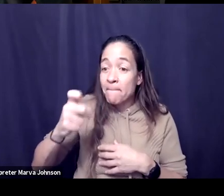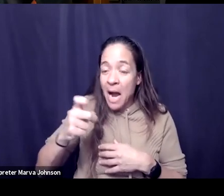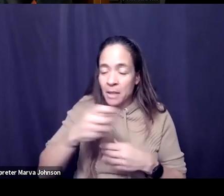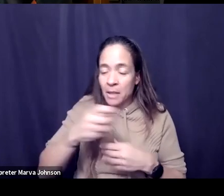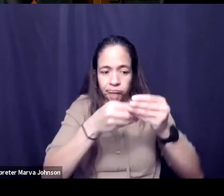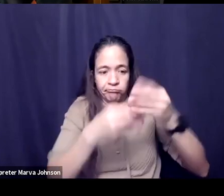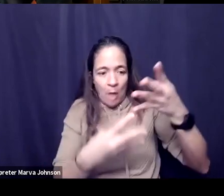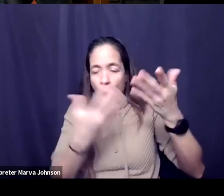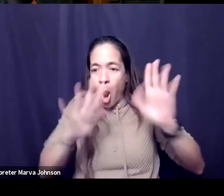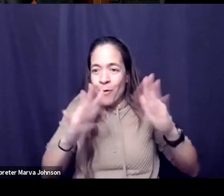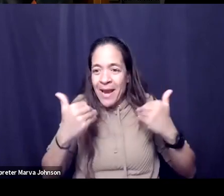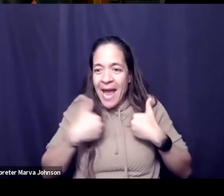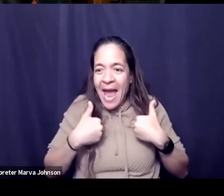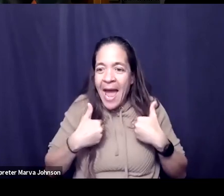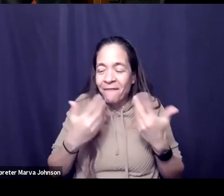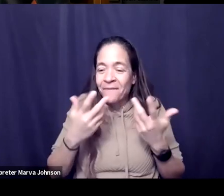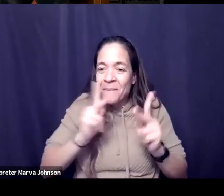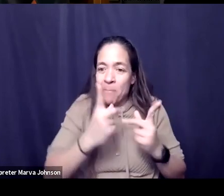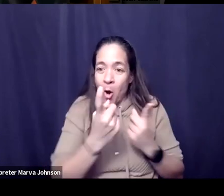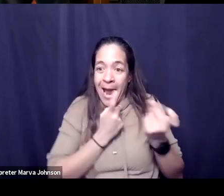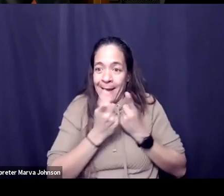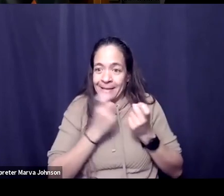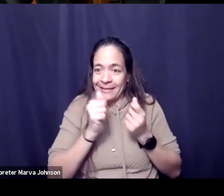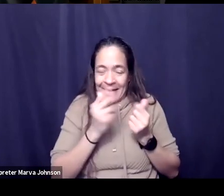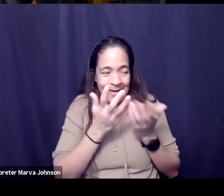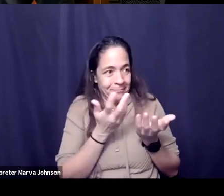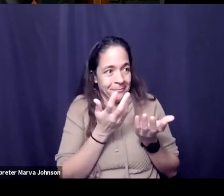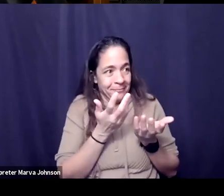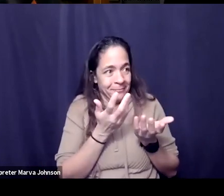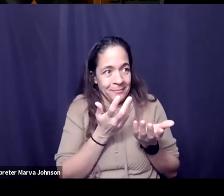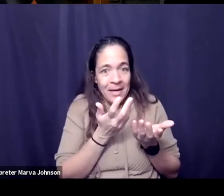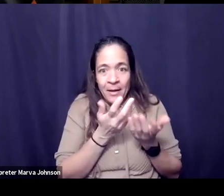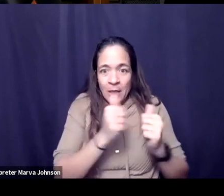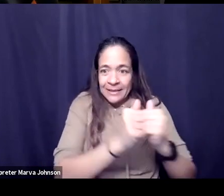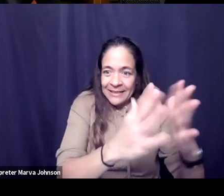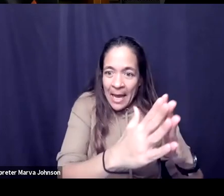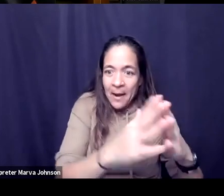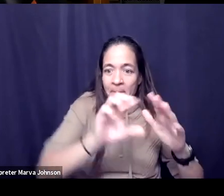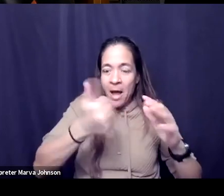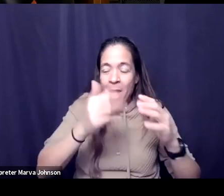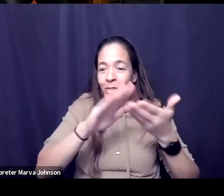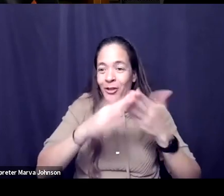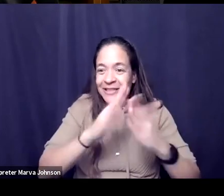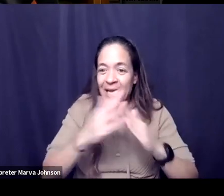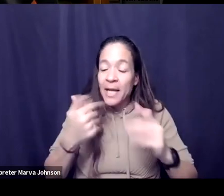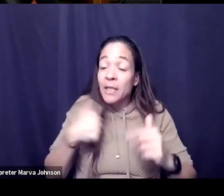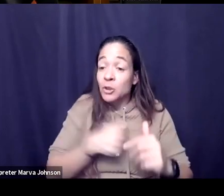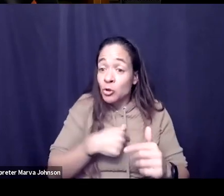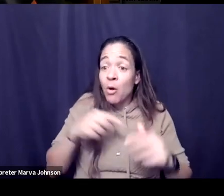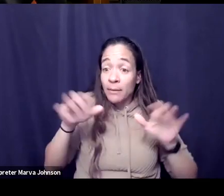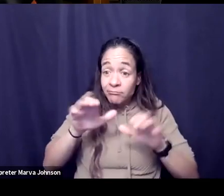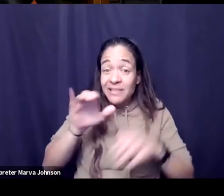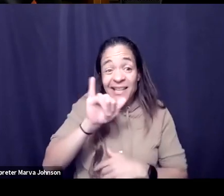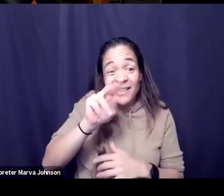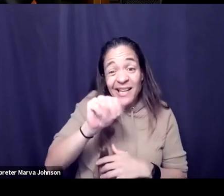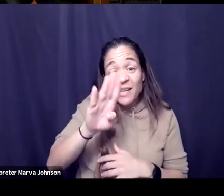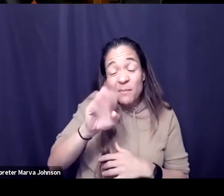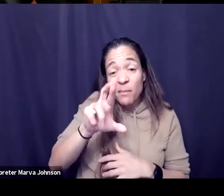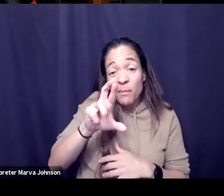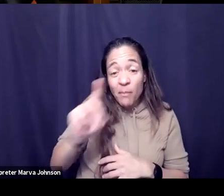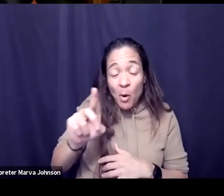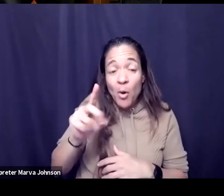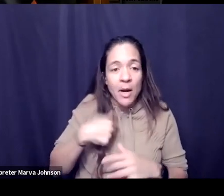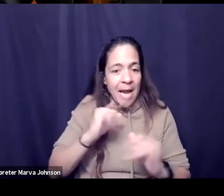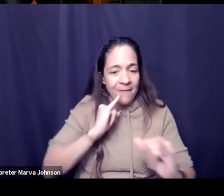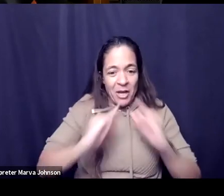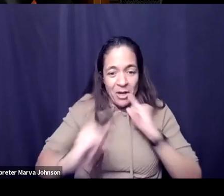um and i interviewed and onboarded and created an application process for the first you know uh 50 years i was interviewing them